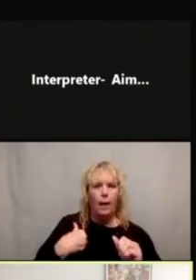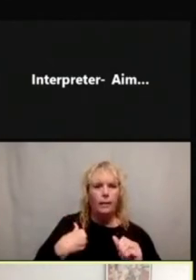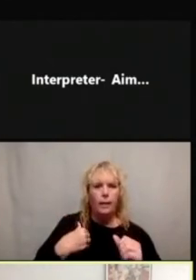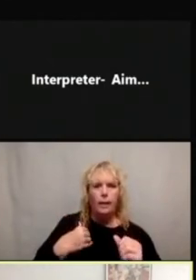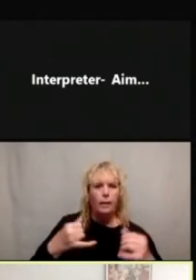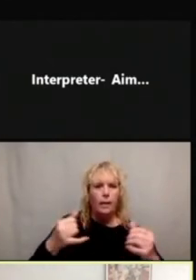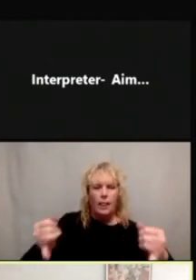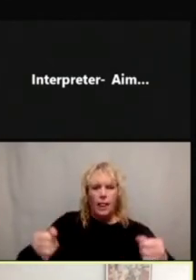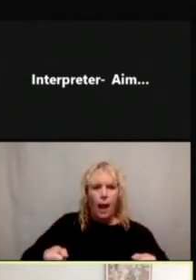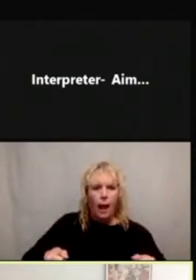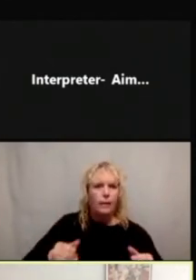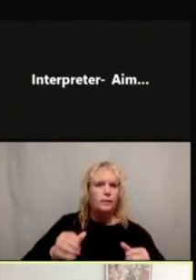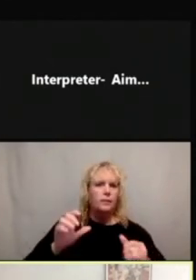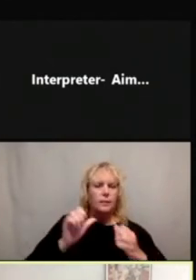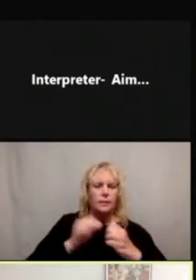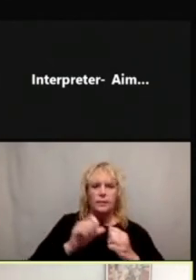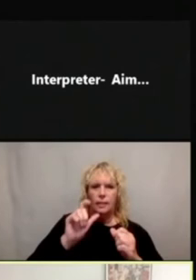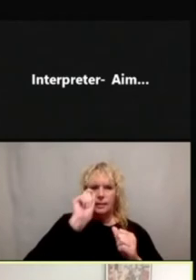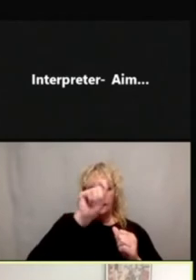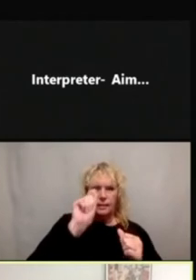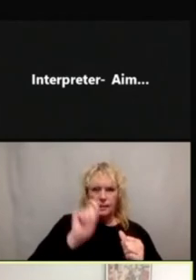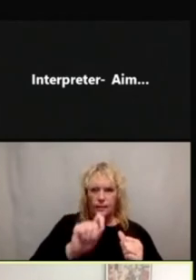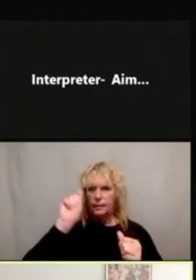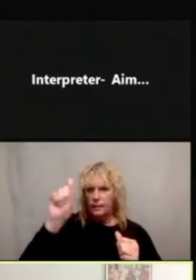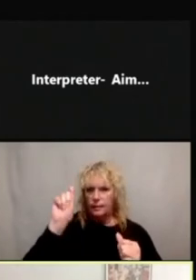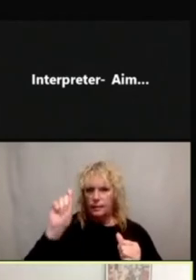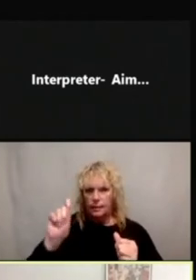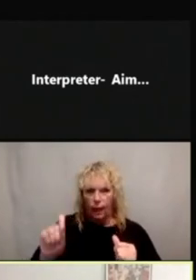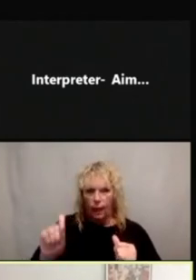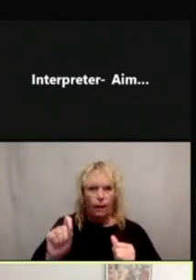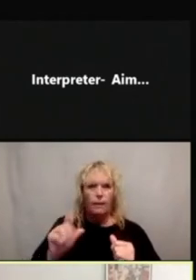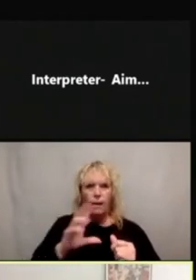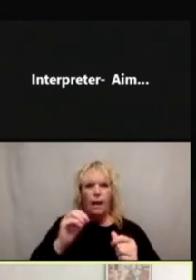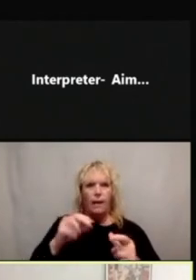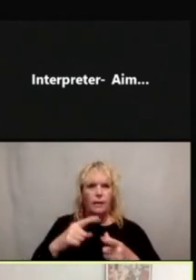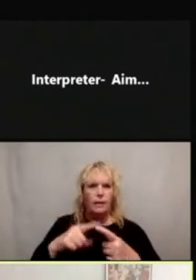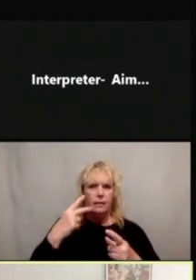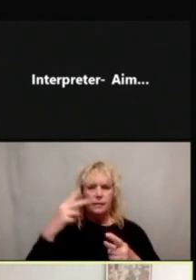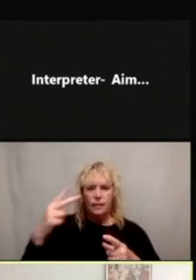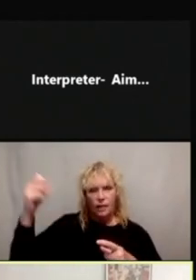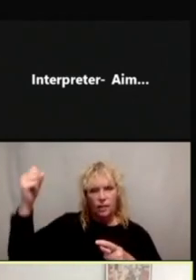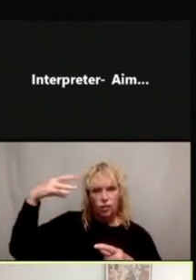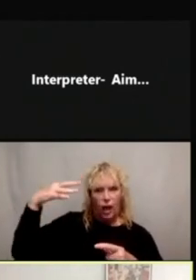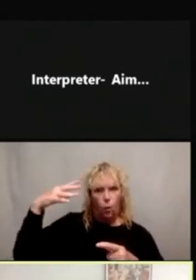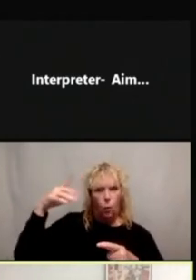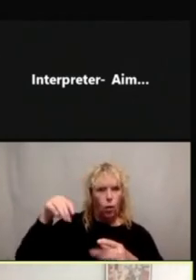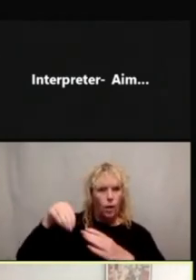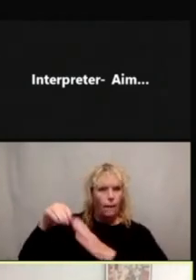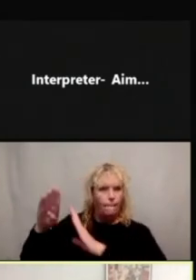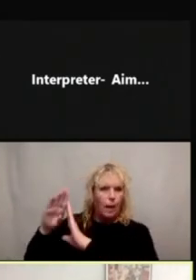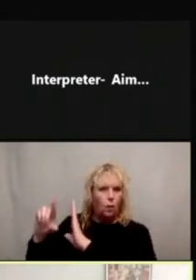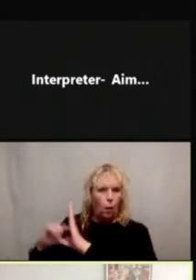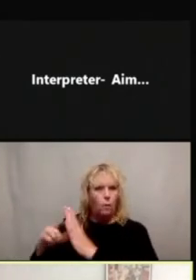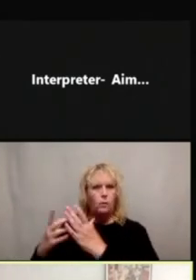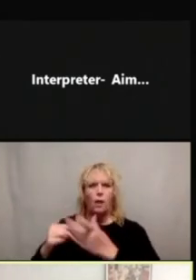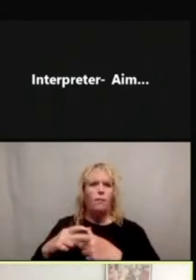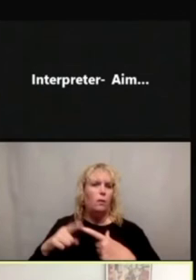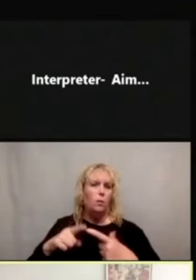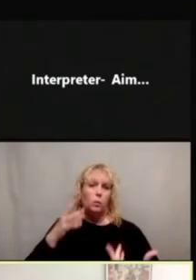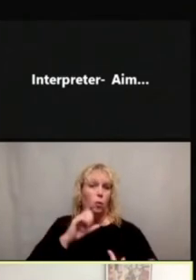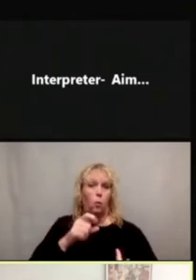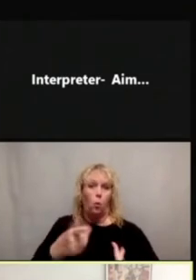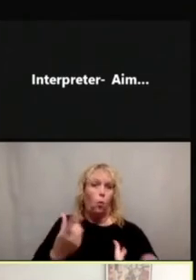and the dots here on the shower chair and the shower there in the background, it would be easy to assume that this is just